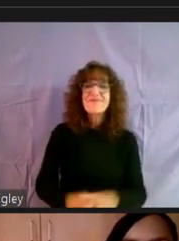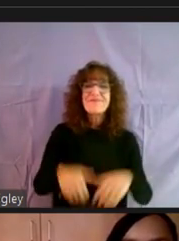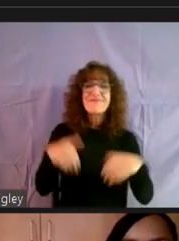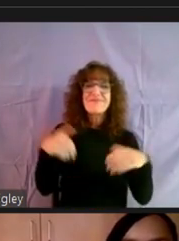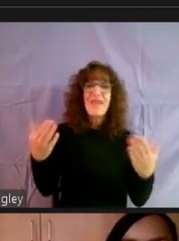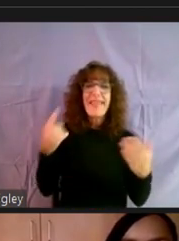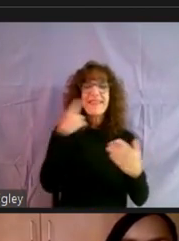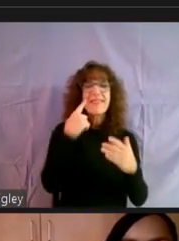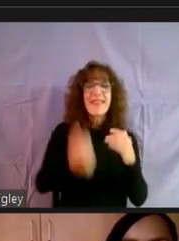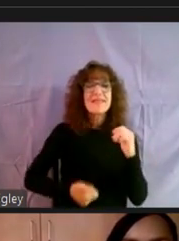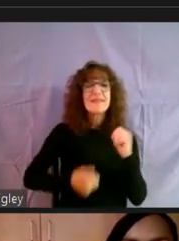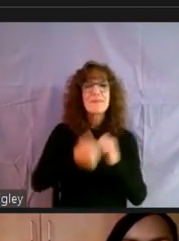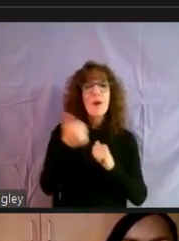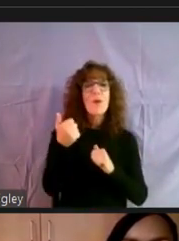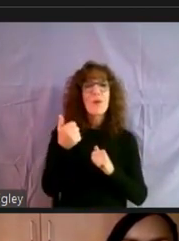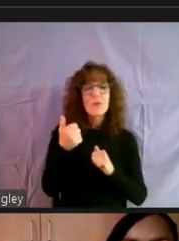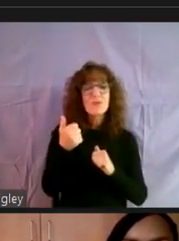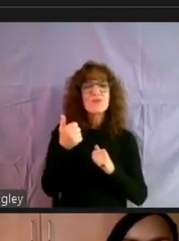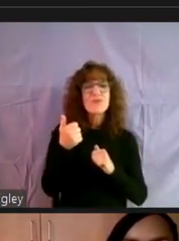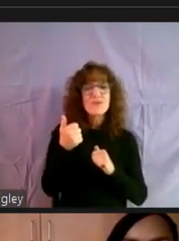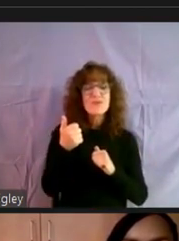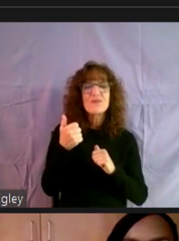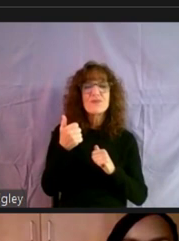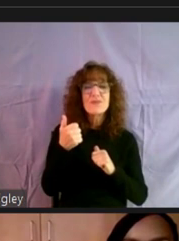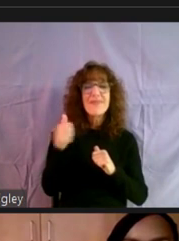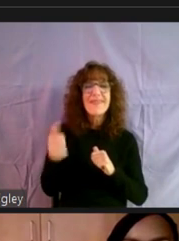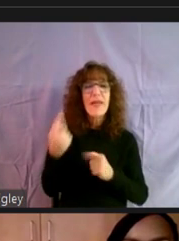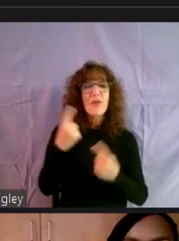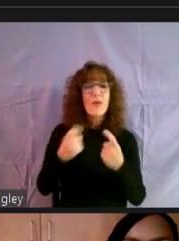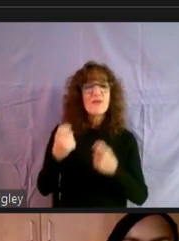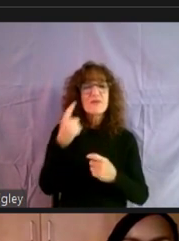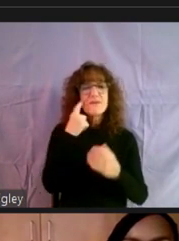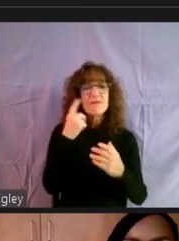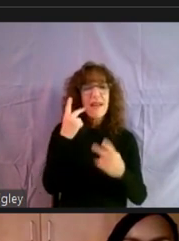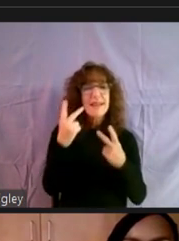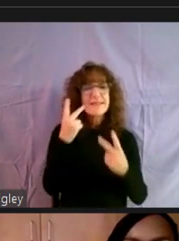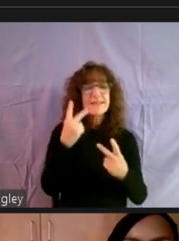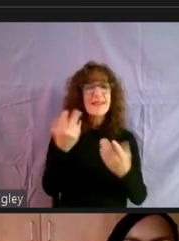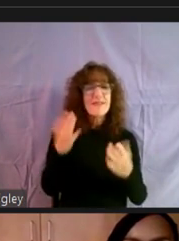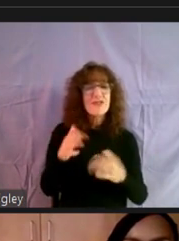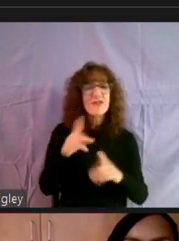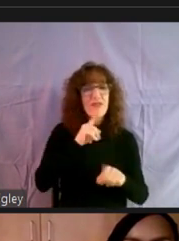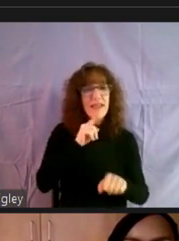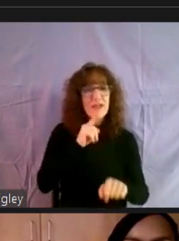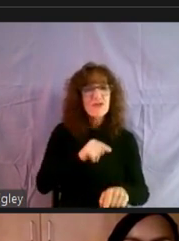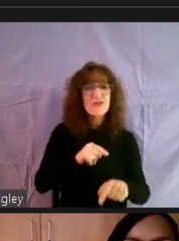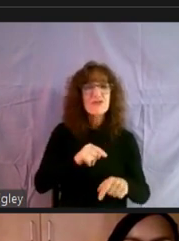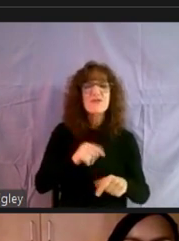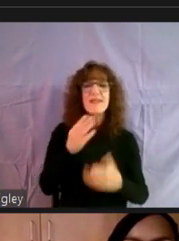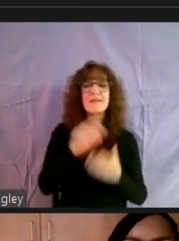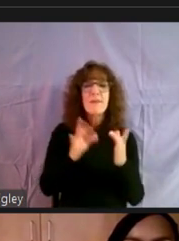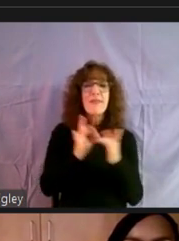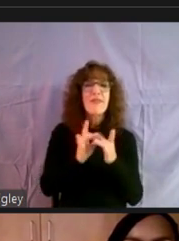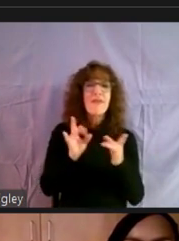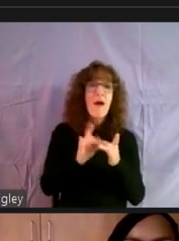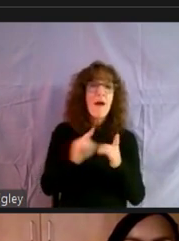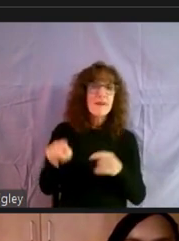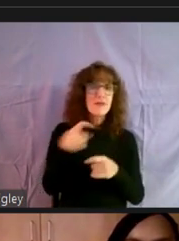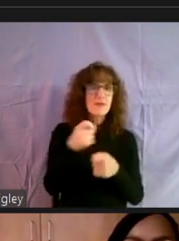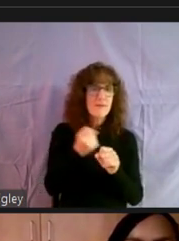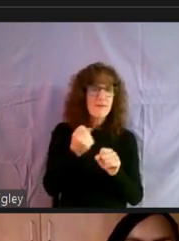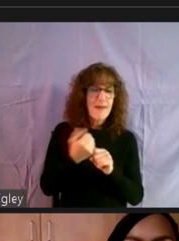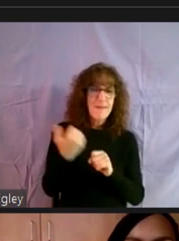is most of the, uh, the other questions I see have been asked, have been answered already in some of the comments that you've made.